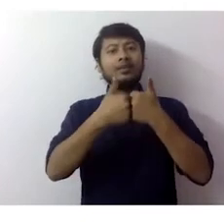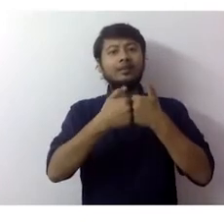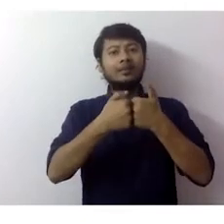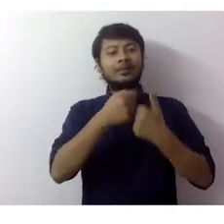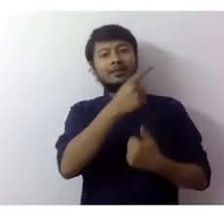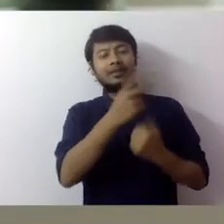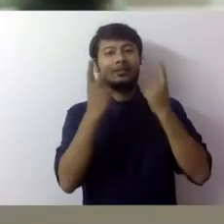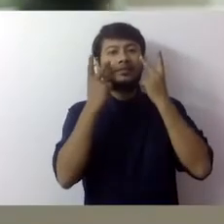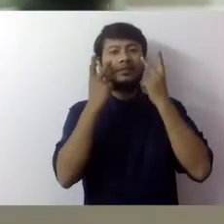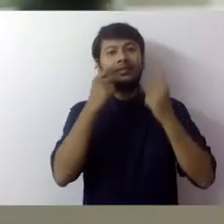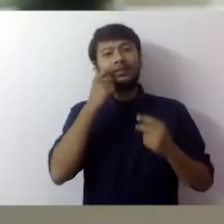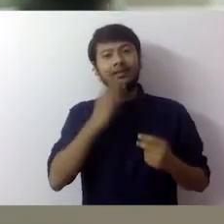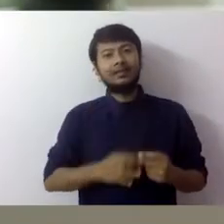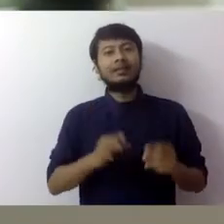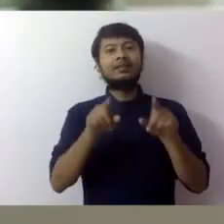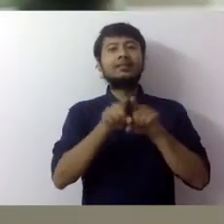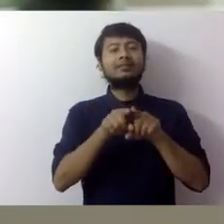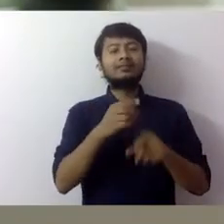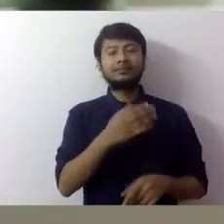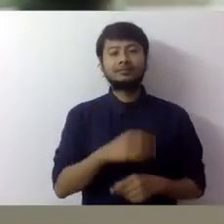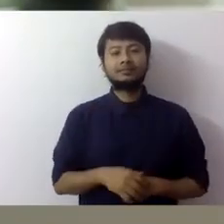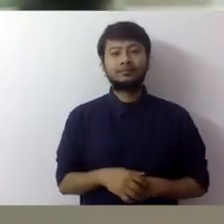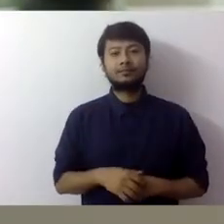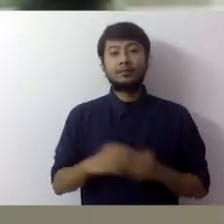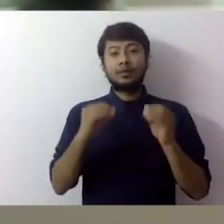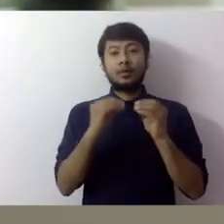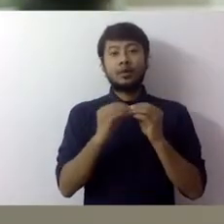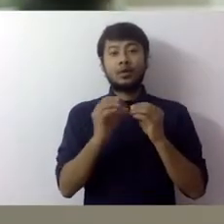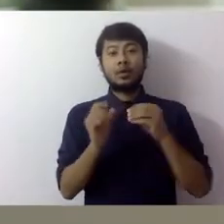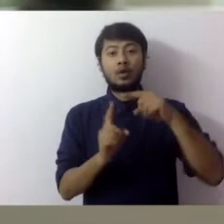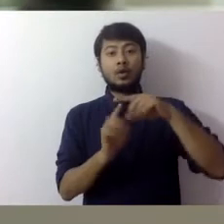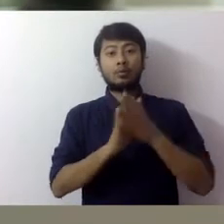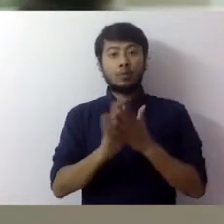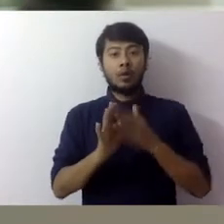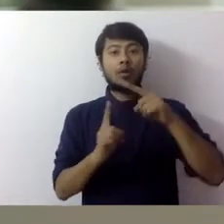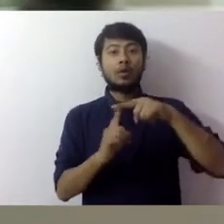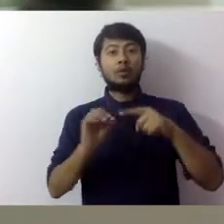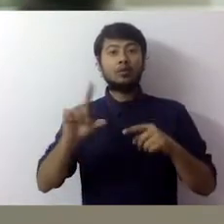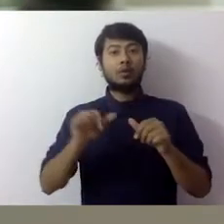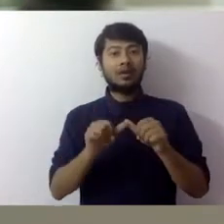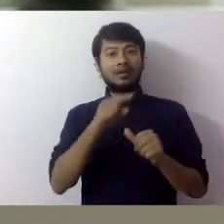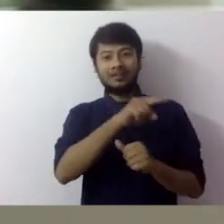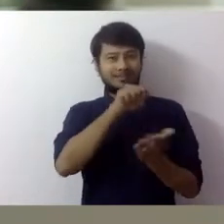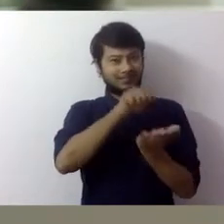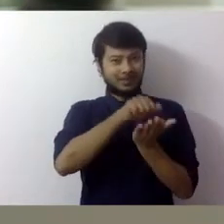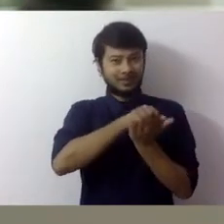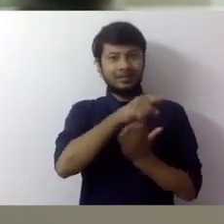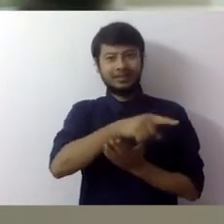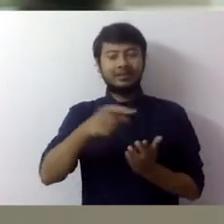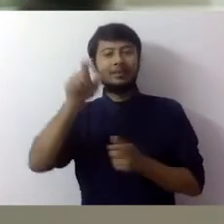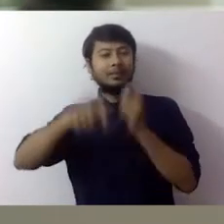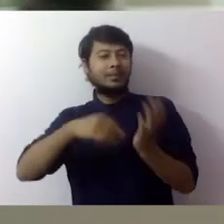loving couple. The Bortola material was extremely popular among the lower middle class and semi educated population of Kolkata.